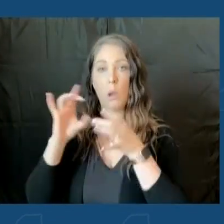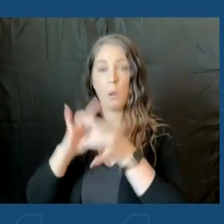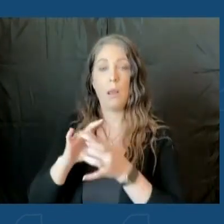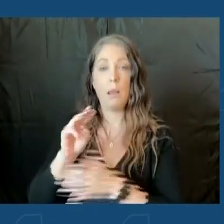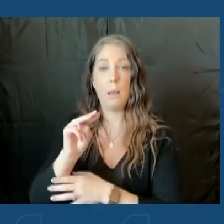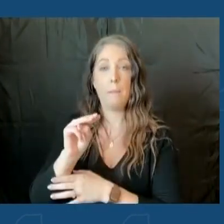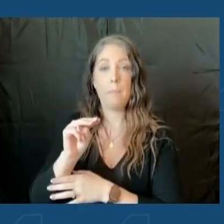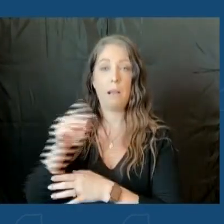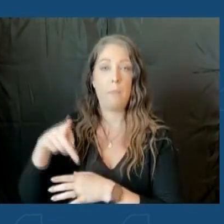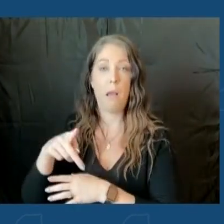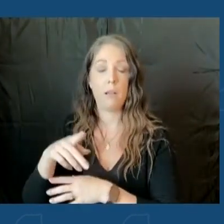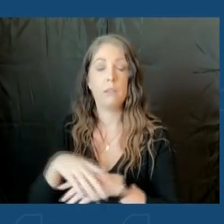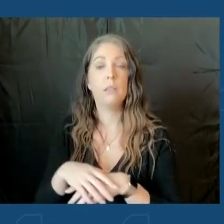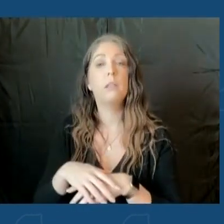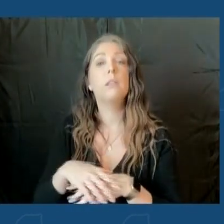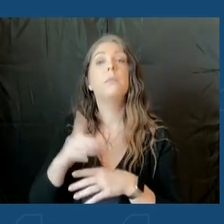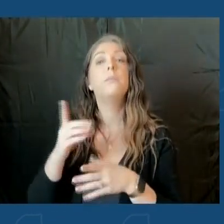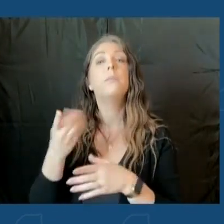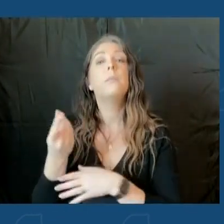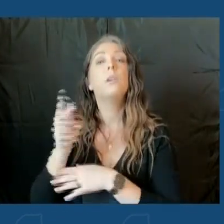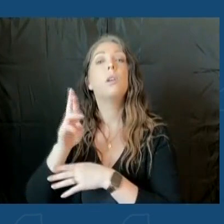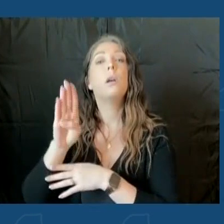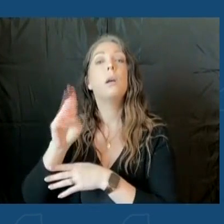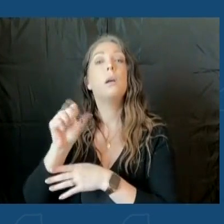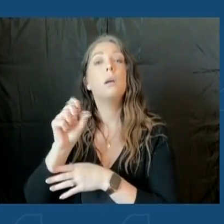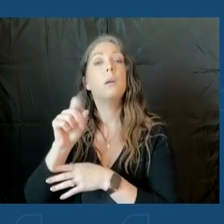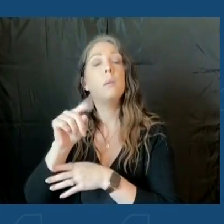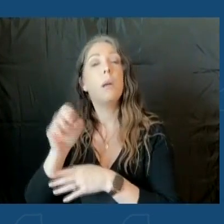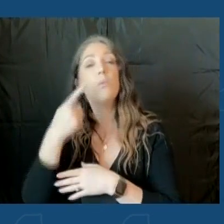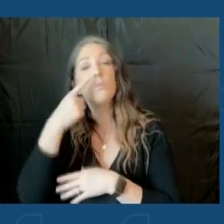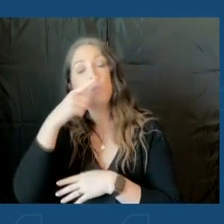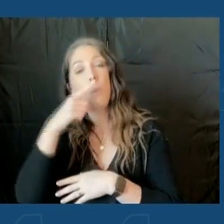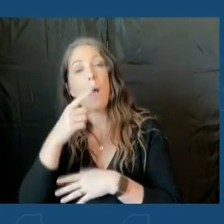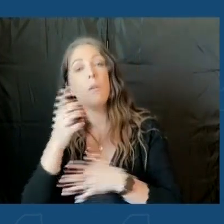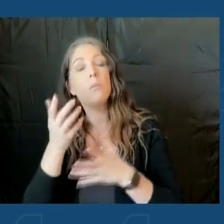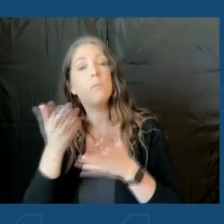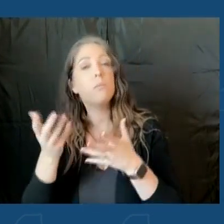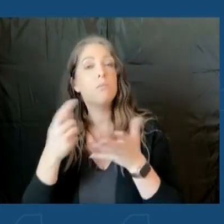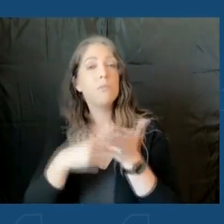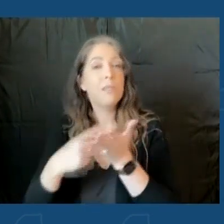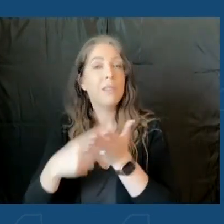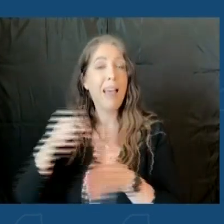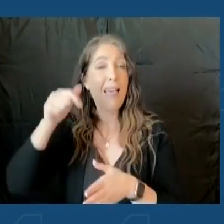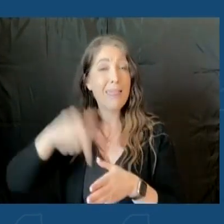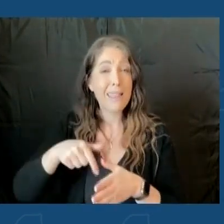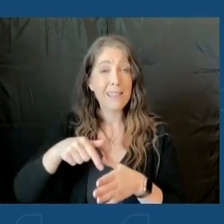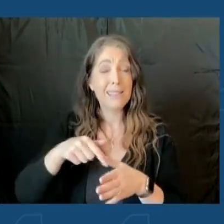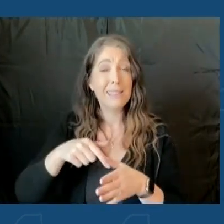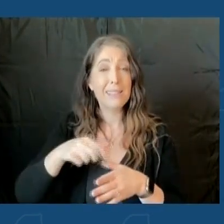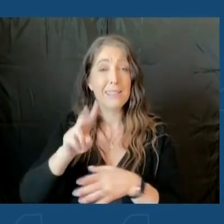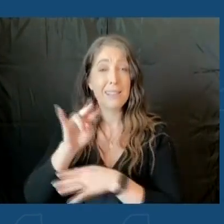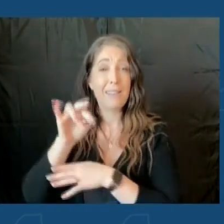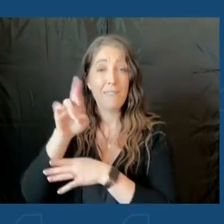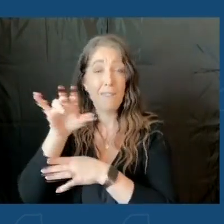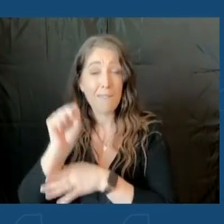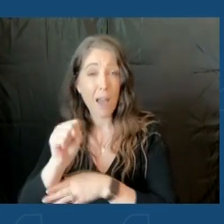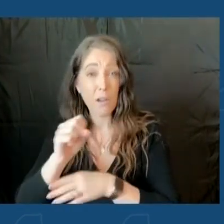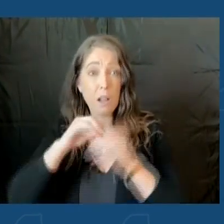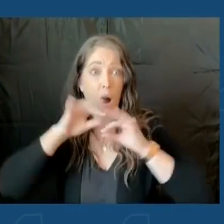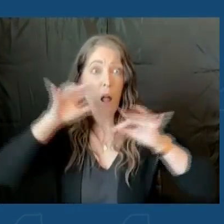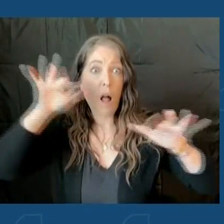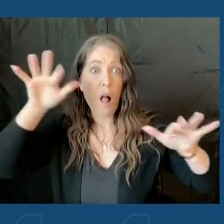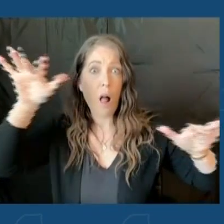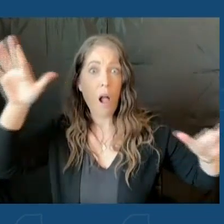first is, Dr. Bassett, can you talk a little bit about how uncontained this virus is? Like, is it kind of like measles where if it's 12